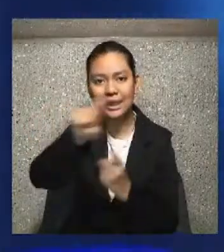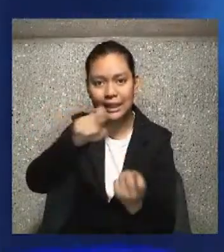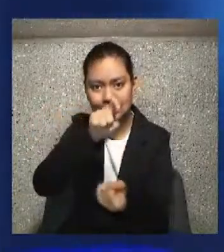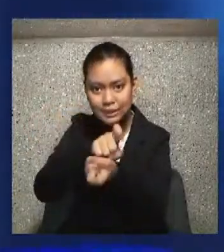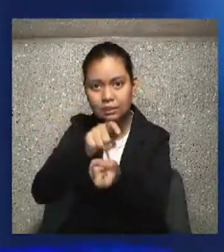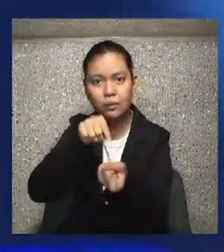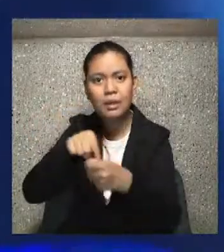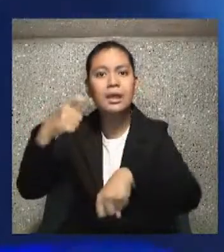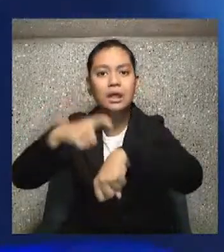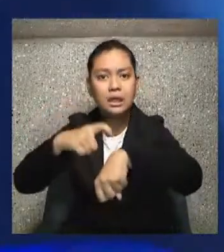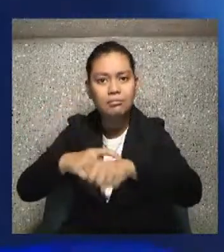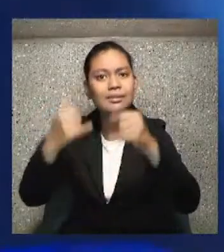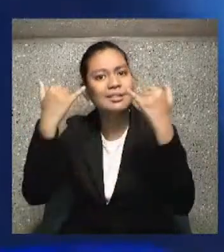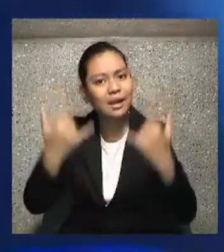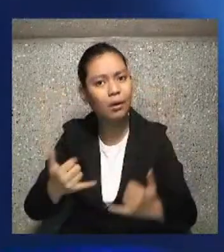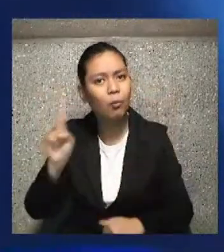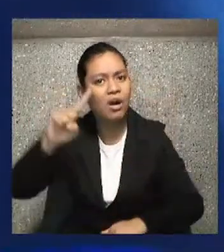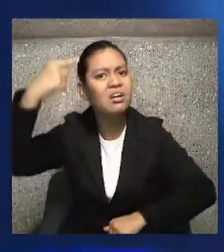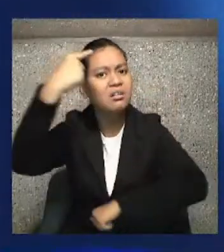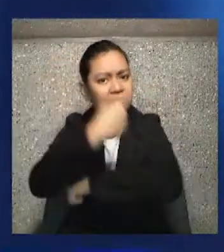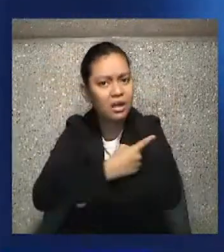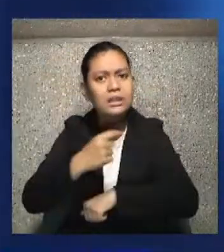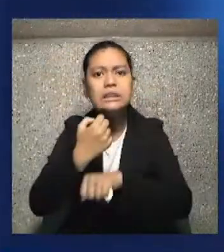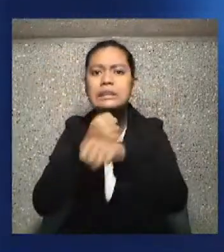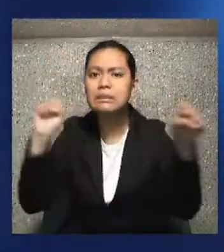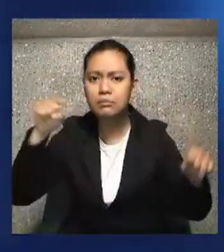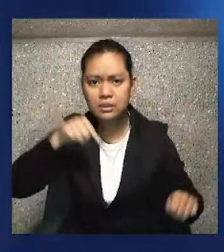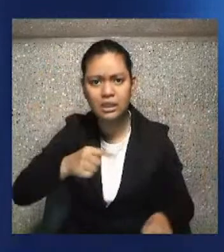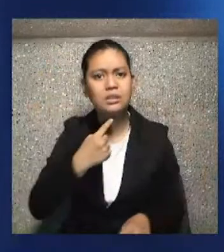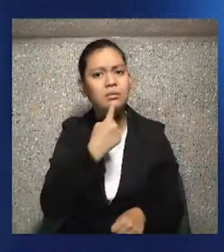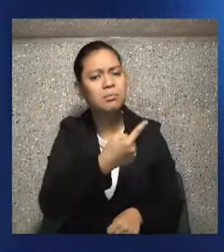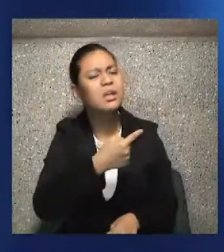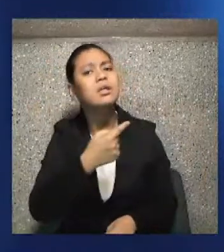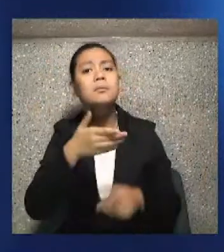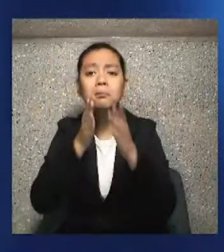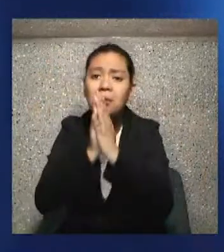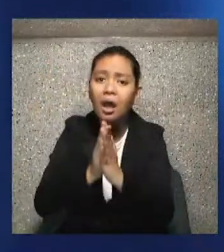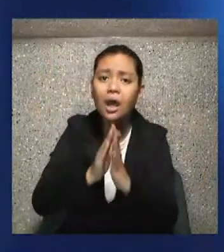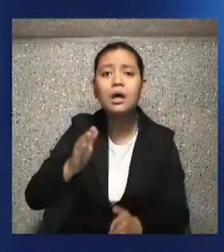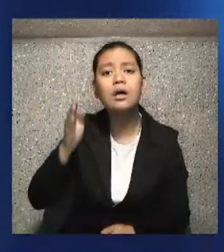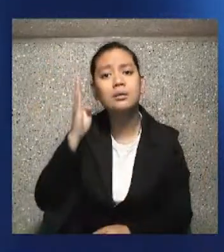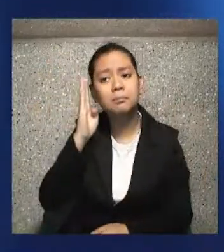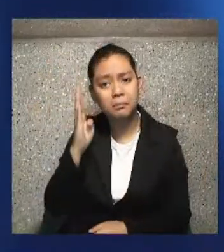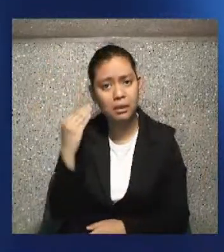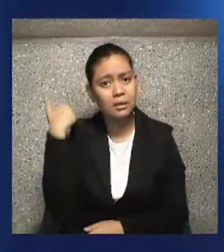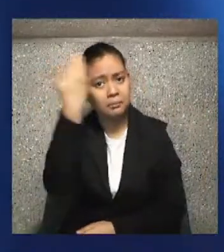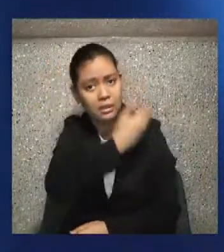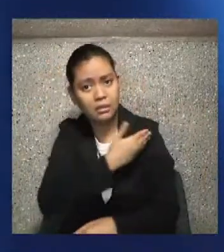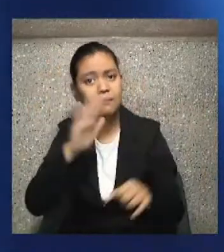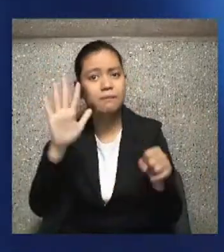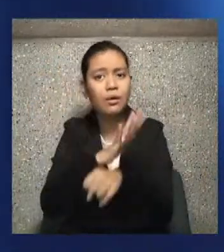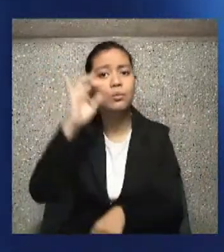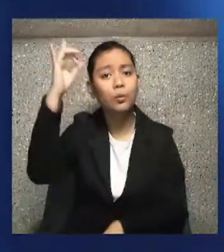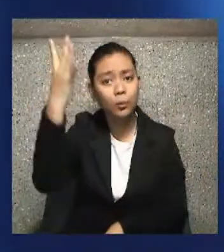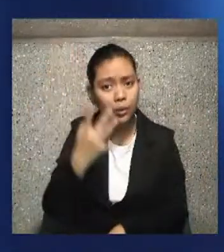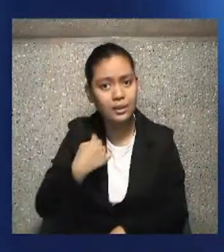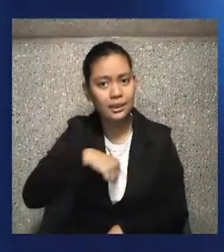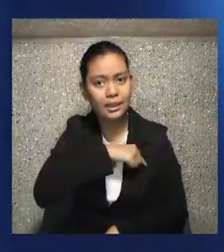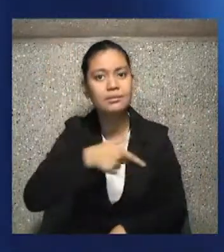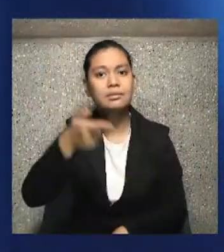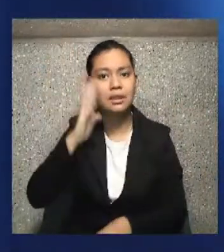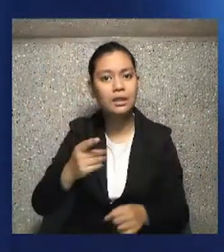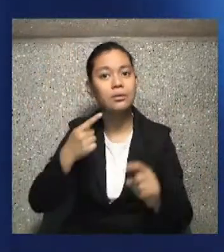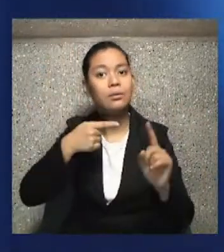day of salvation. We say the Hail Mary, full of grace, the Lord is with thee. Blessed art thou among women and blessed is the fruit of thy womb, Jesus.